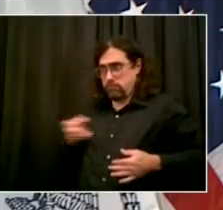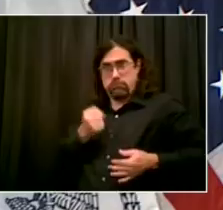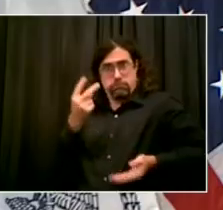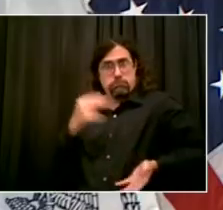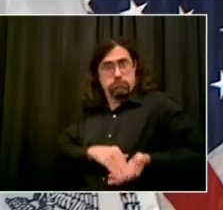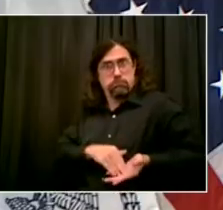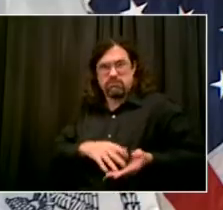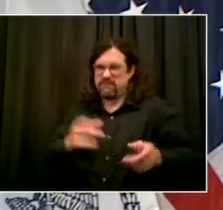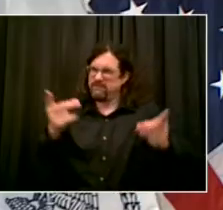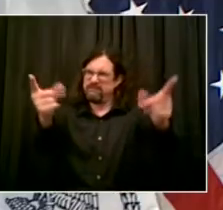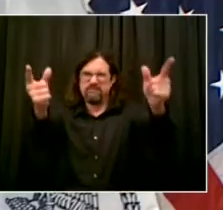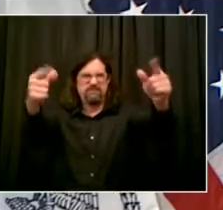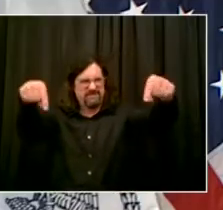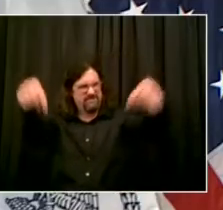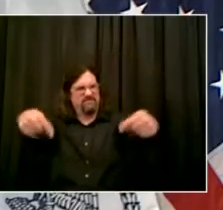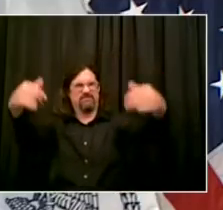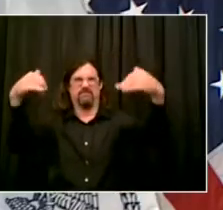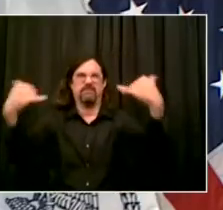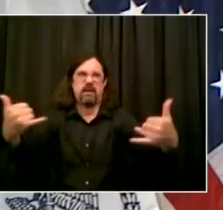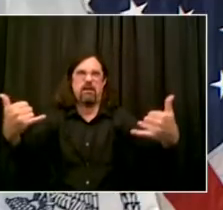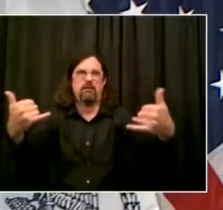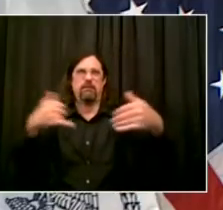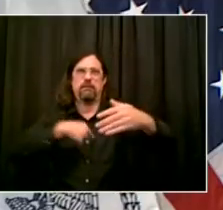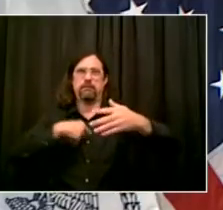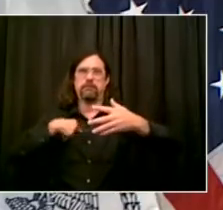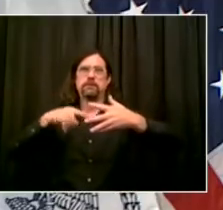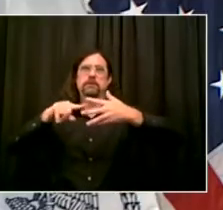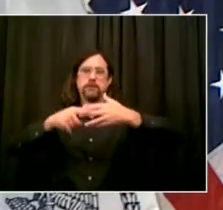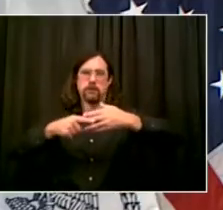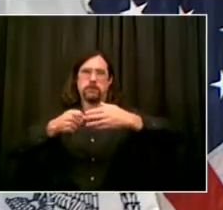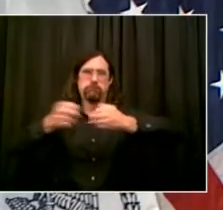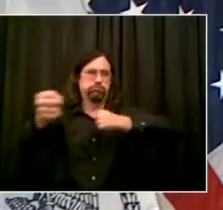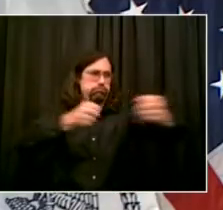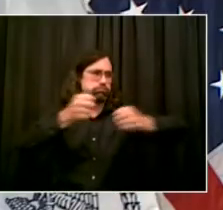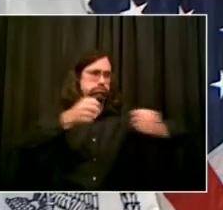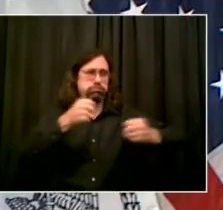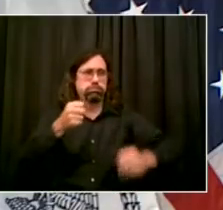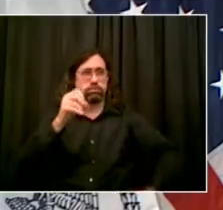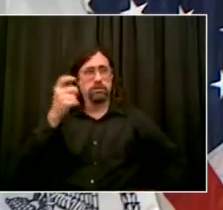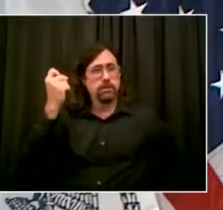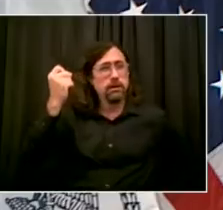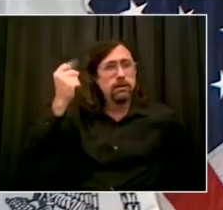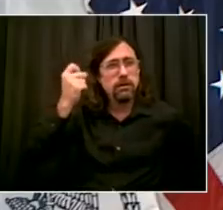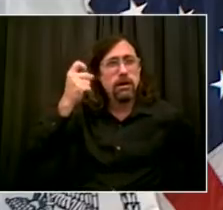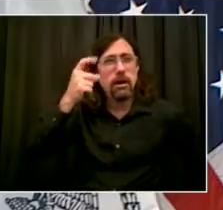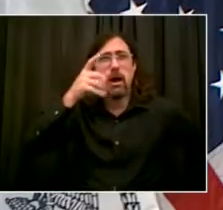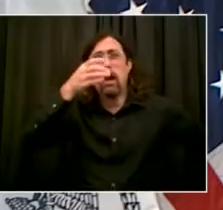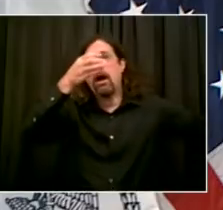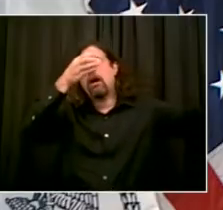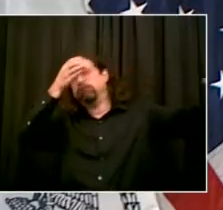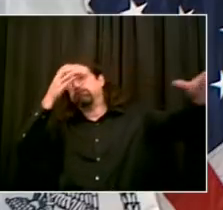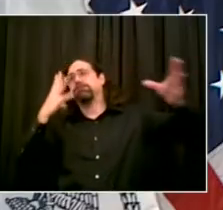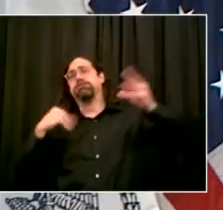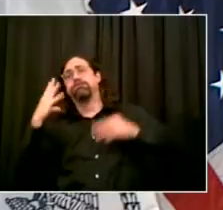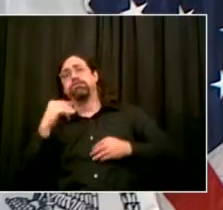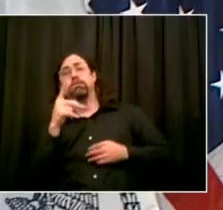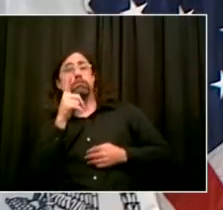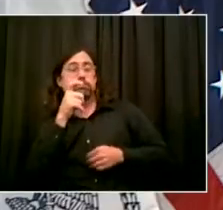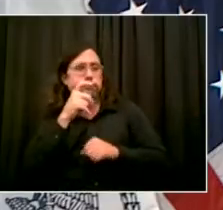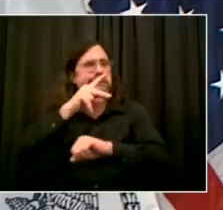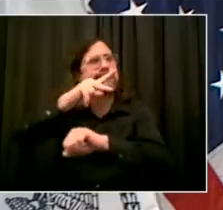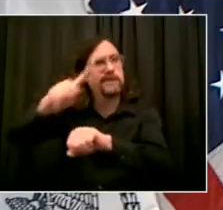around their personnel. So they're going to get their complement of teachers today and put them into action right away. Go ahead, Chancellor.